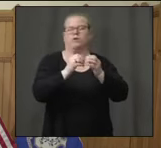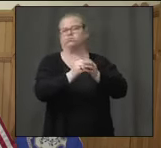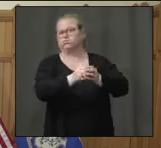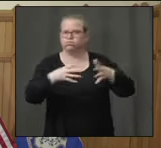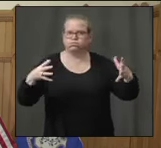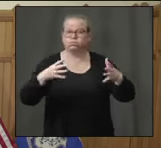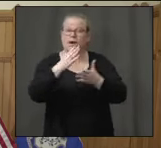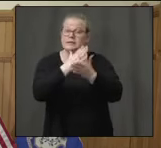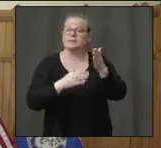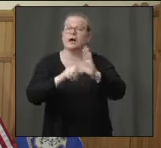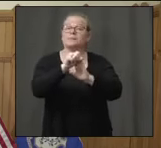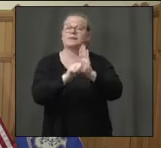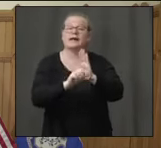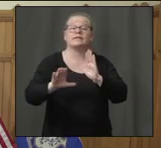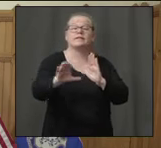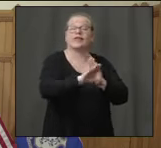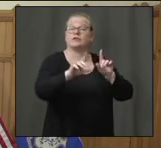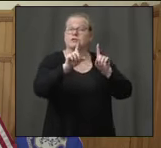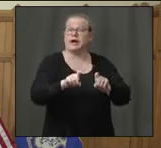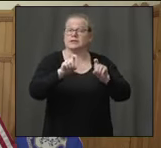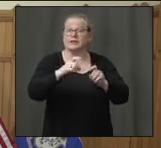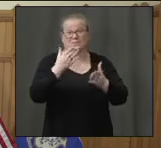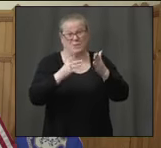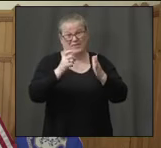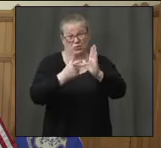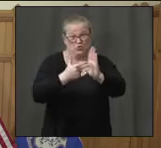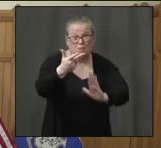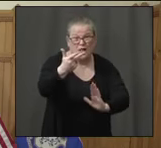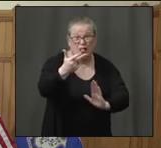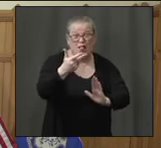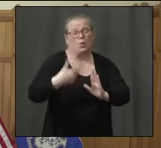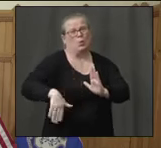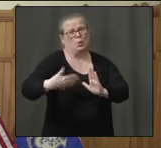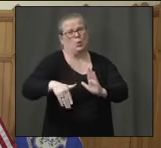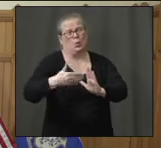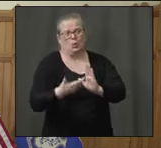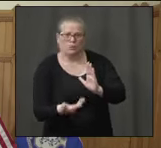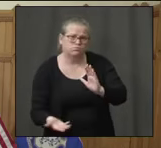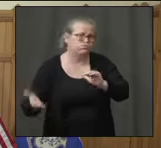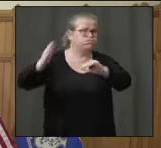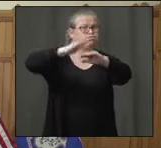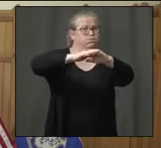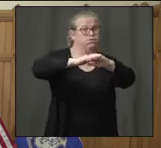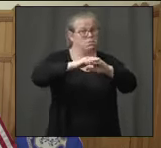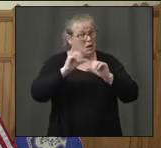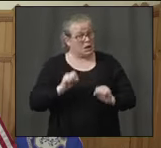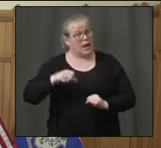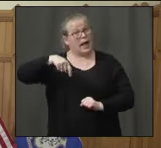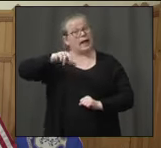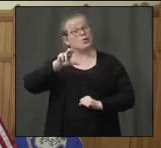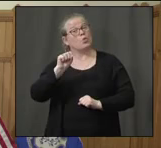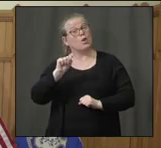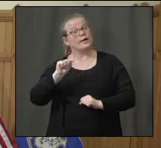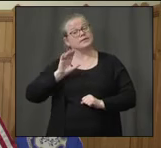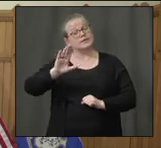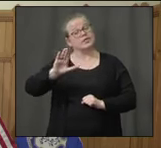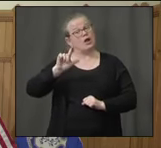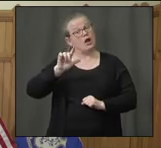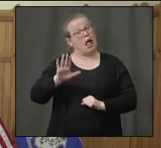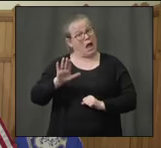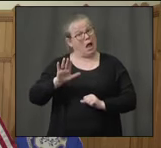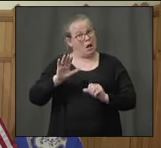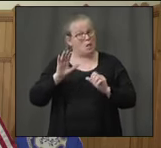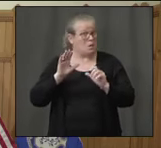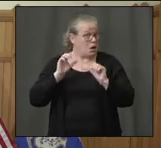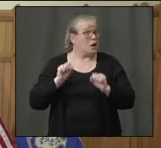testing levels. Would Quest be able to ramp up its lab capacity to handle that kind of volume, and are you planning to do so?